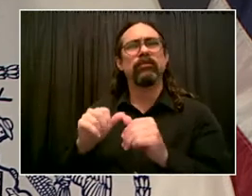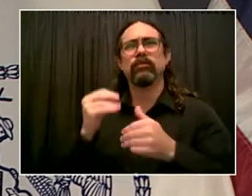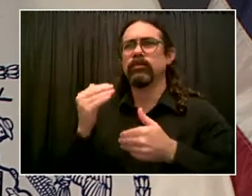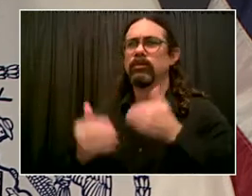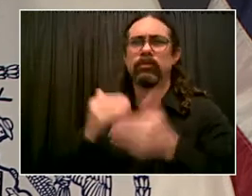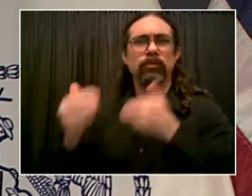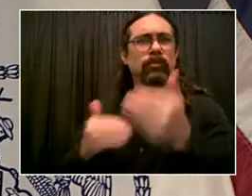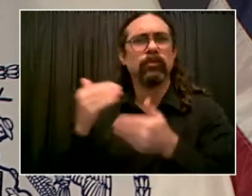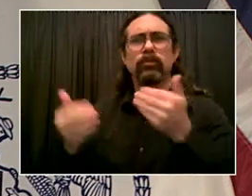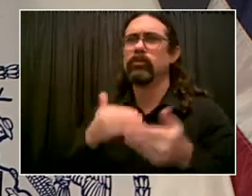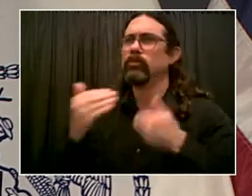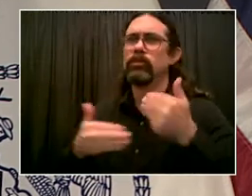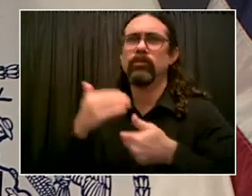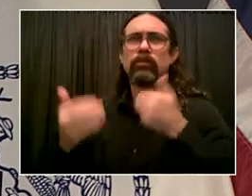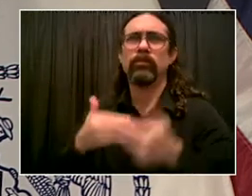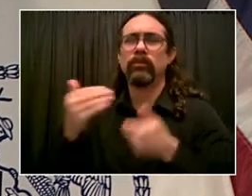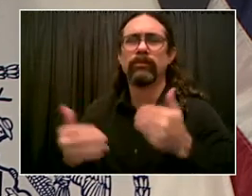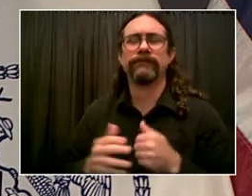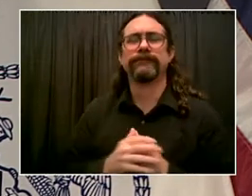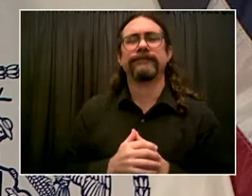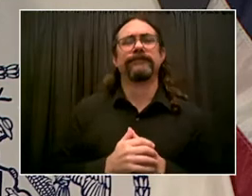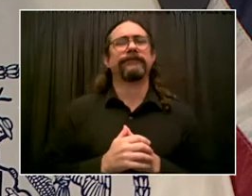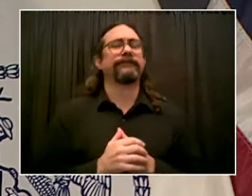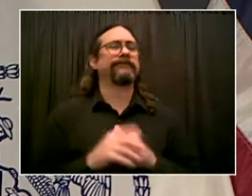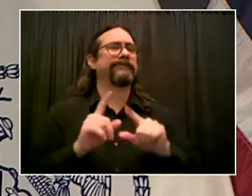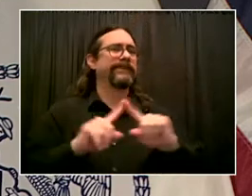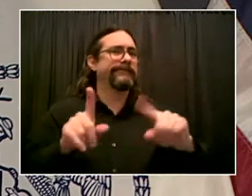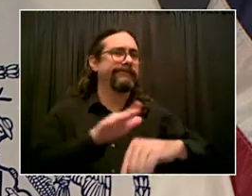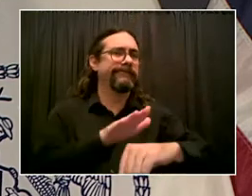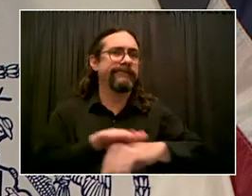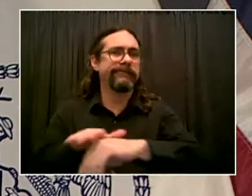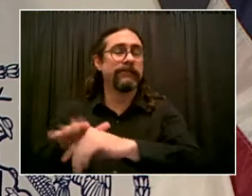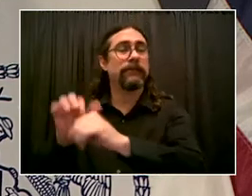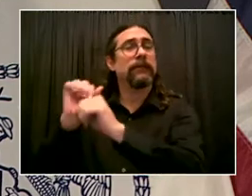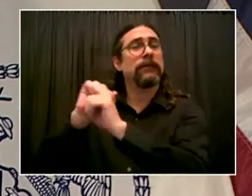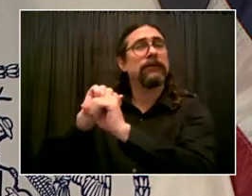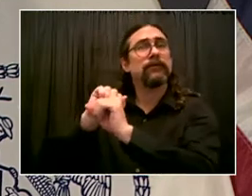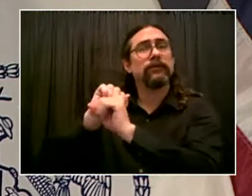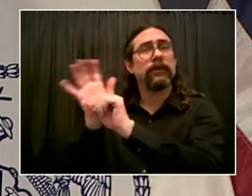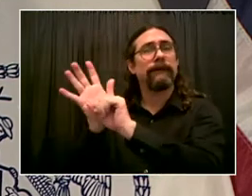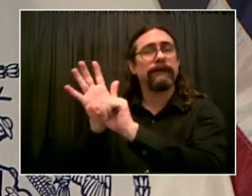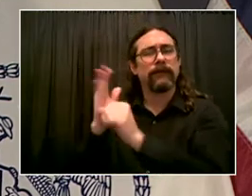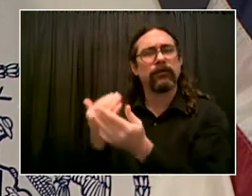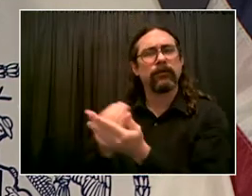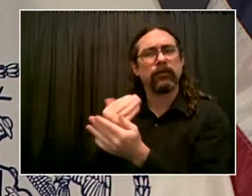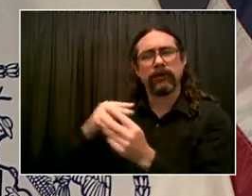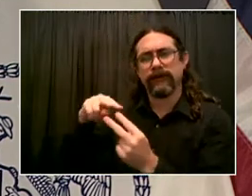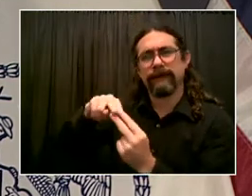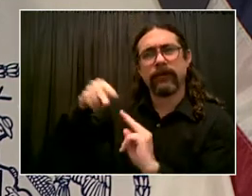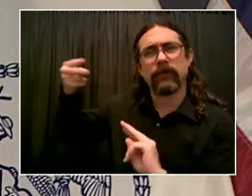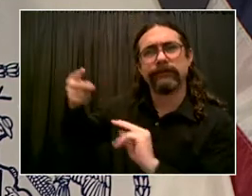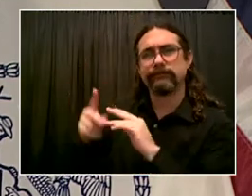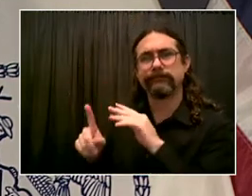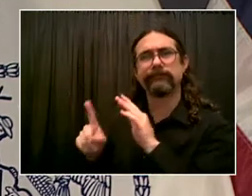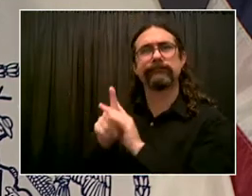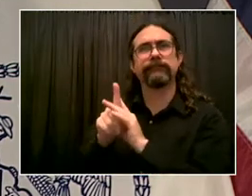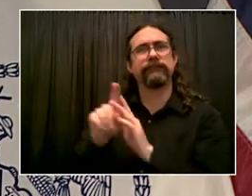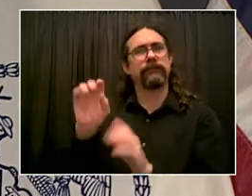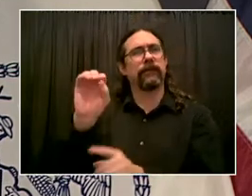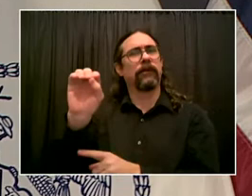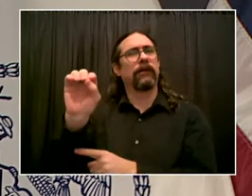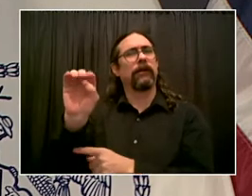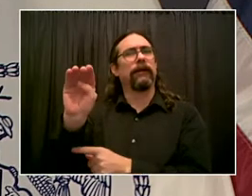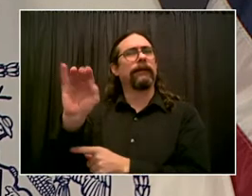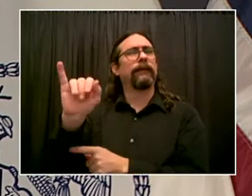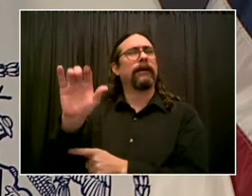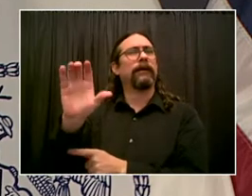watching this situation. Our health leadership has been in constant touch with federal